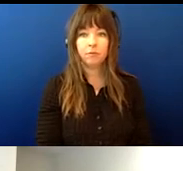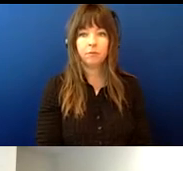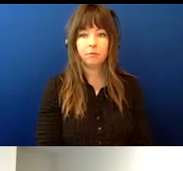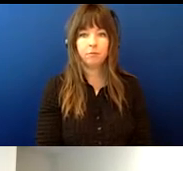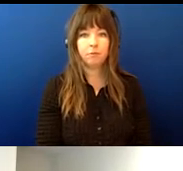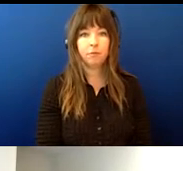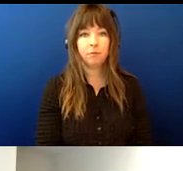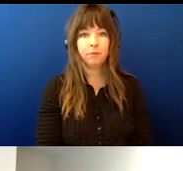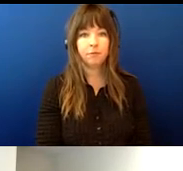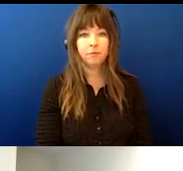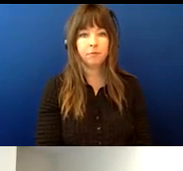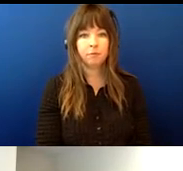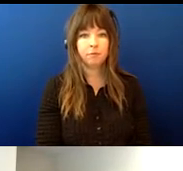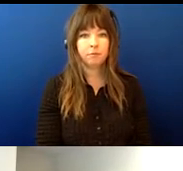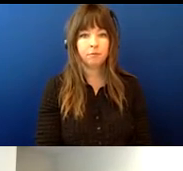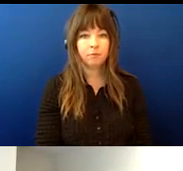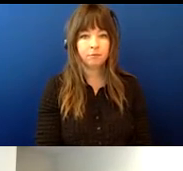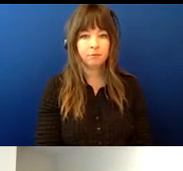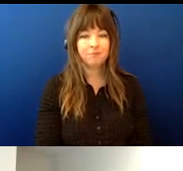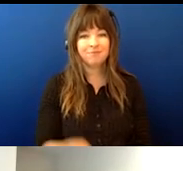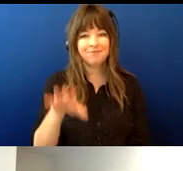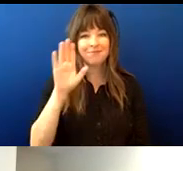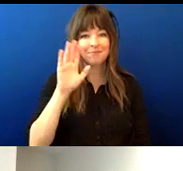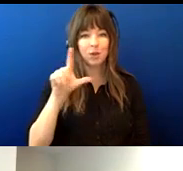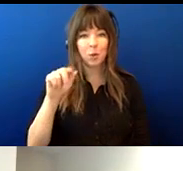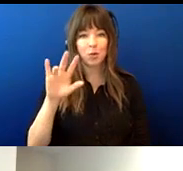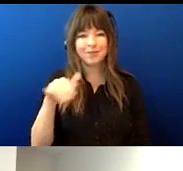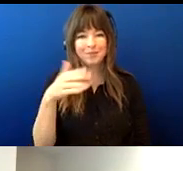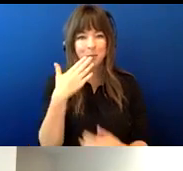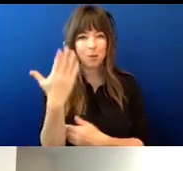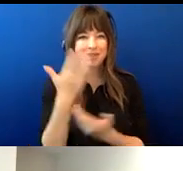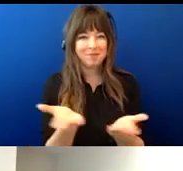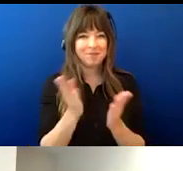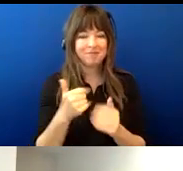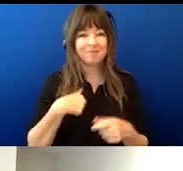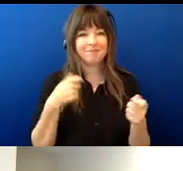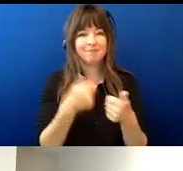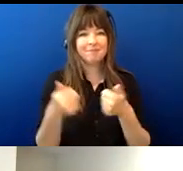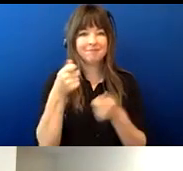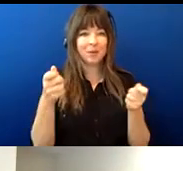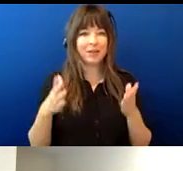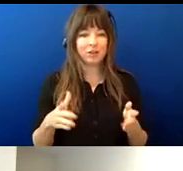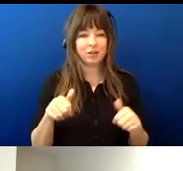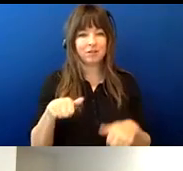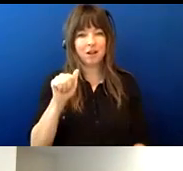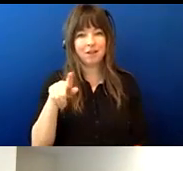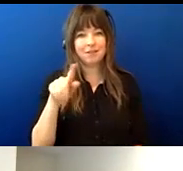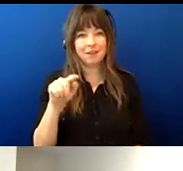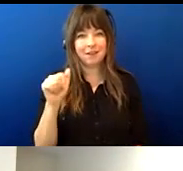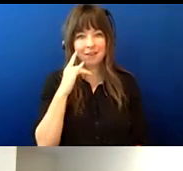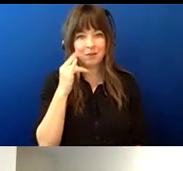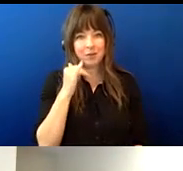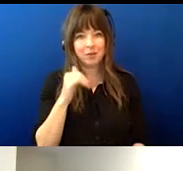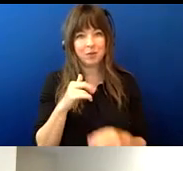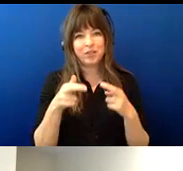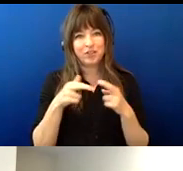all right oh good morning everyone my name is laurie benalas and i'm the executive director here at all tech california regional center i want to welcome